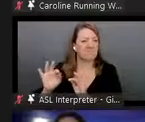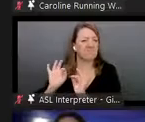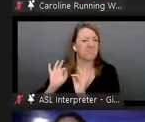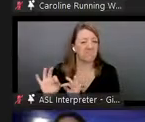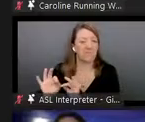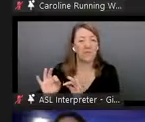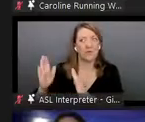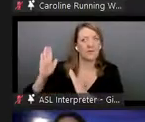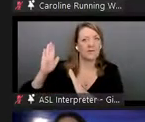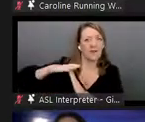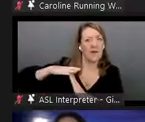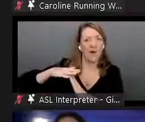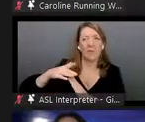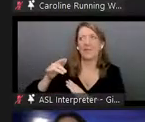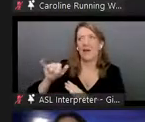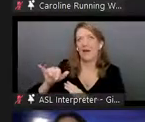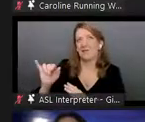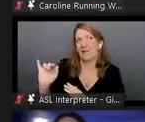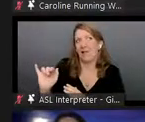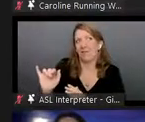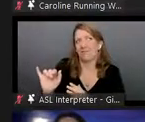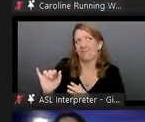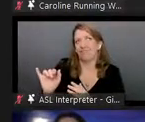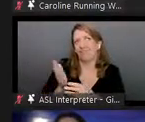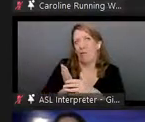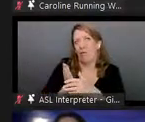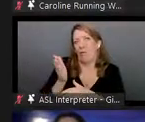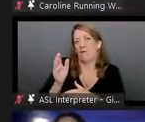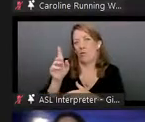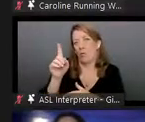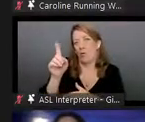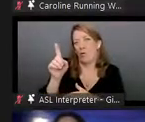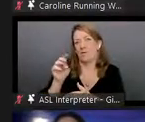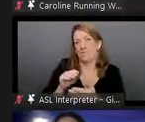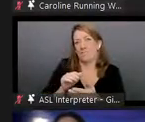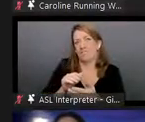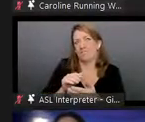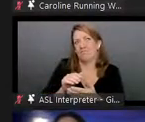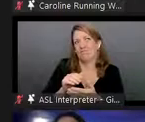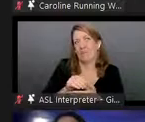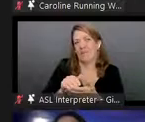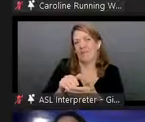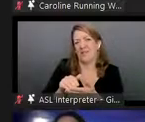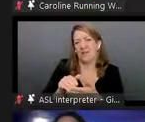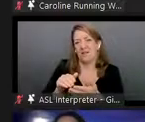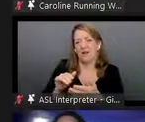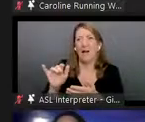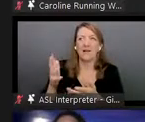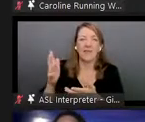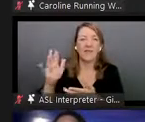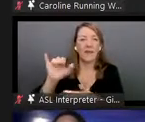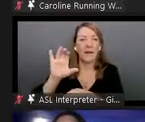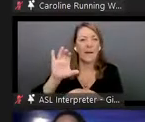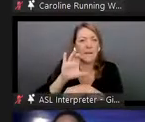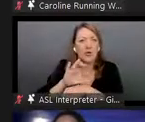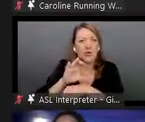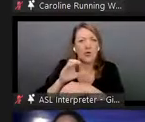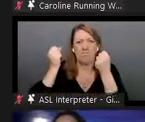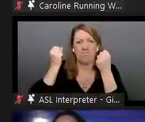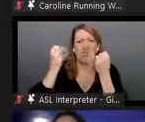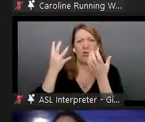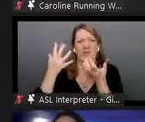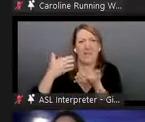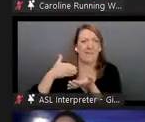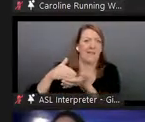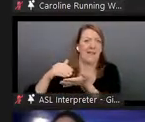you're talking like, like over a million, you know, like, like computers that, that are like kind of multimillion dollar machines,